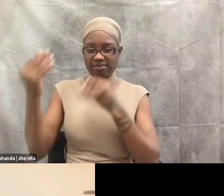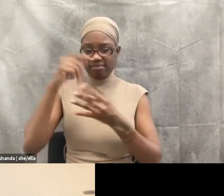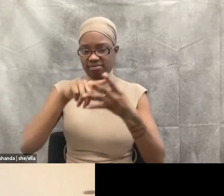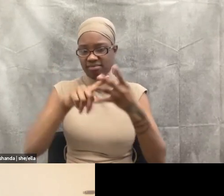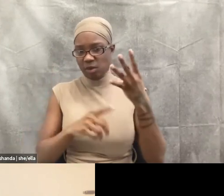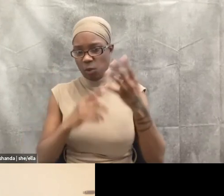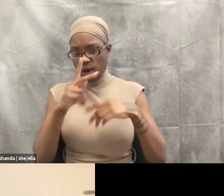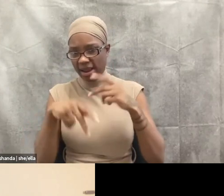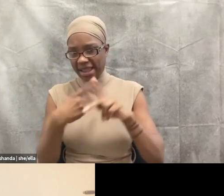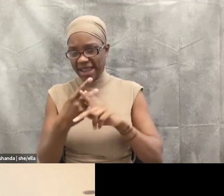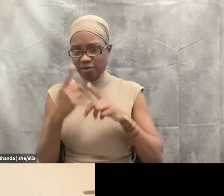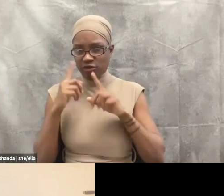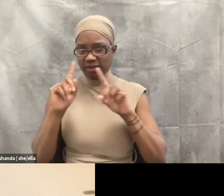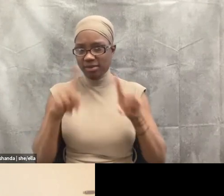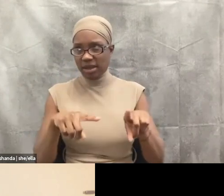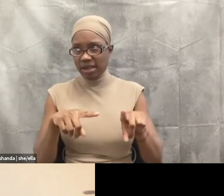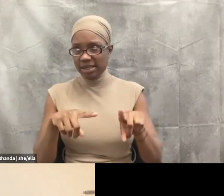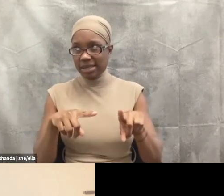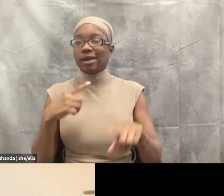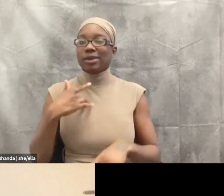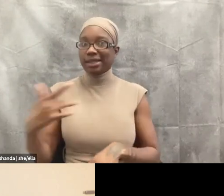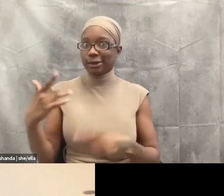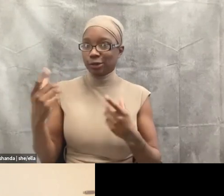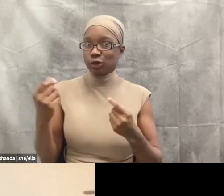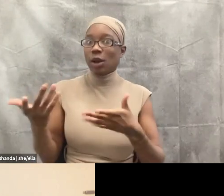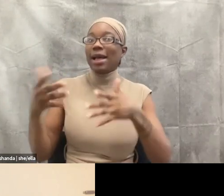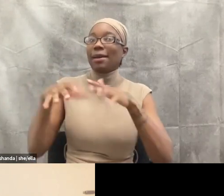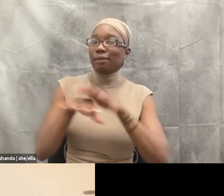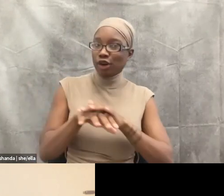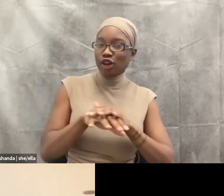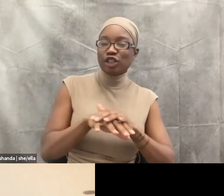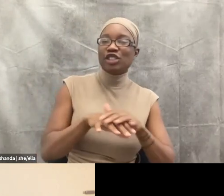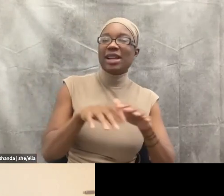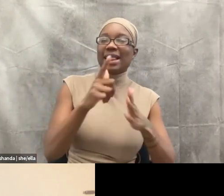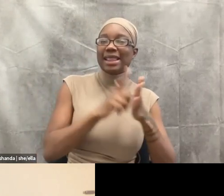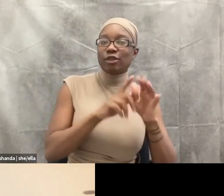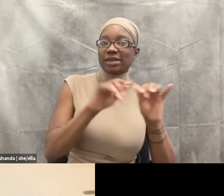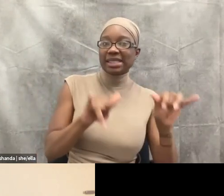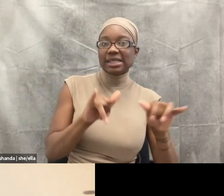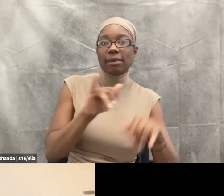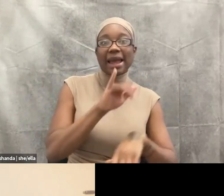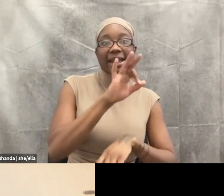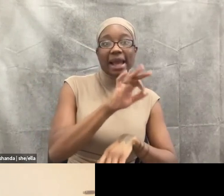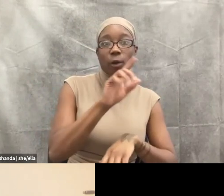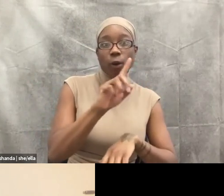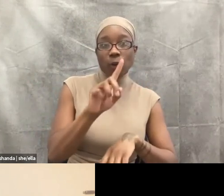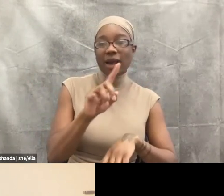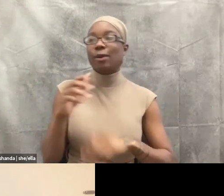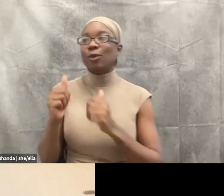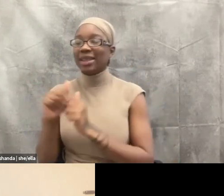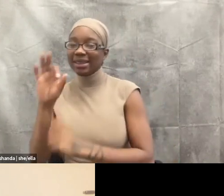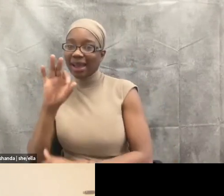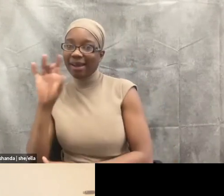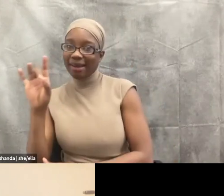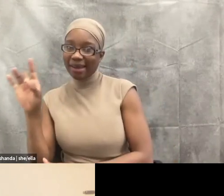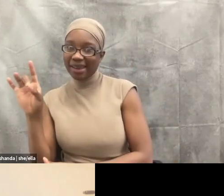end up doing is merging our legal system like 9-1-1, um, and 9-8-8. And I think that's a really scary